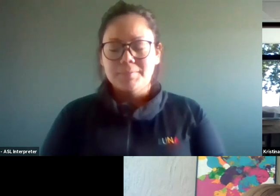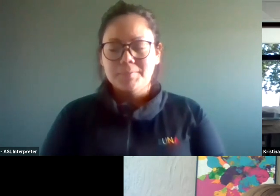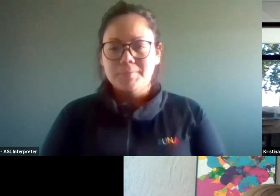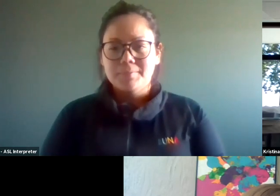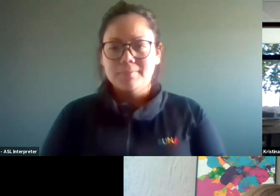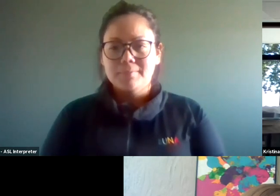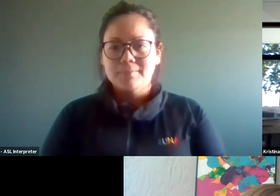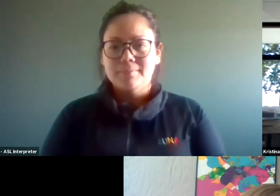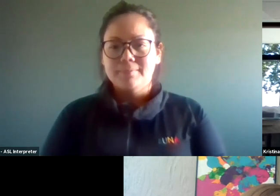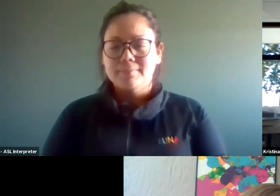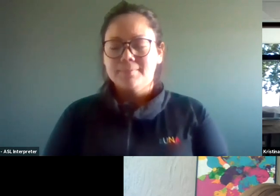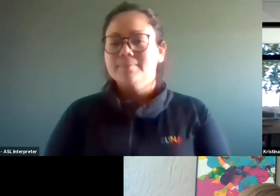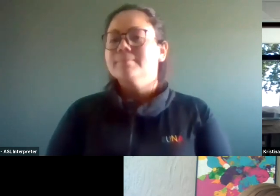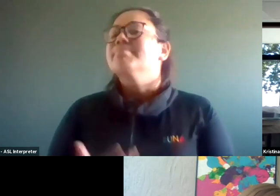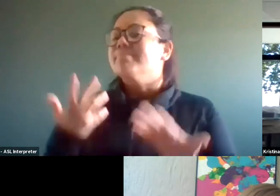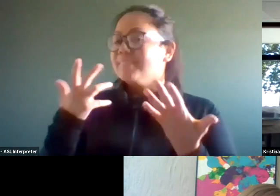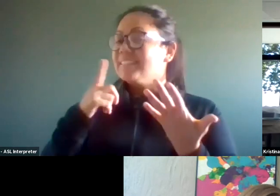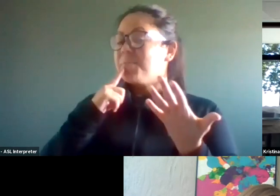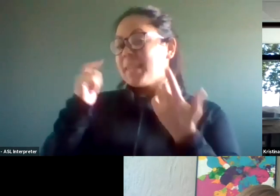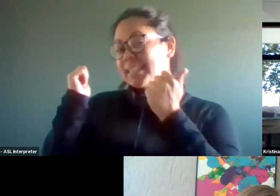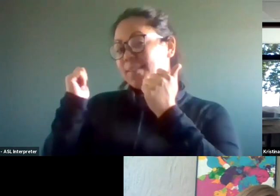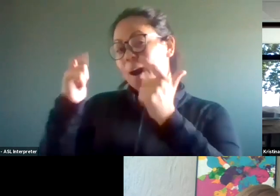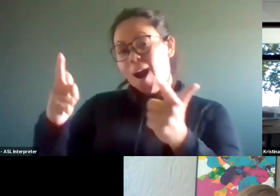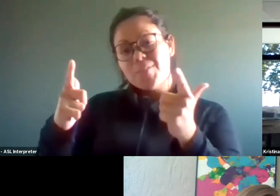That it's everybody's responsibility.